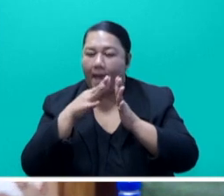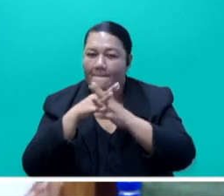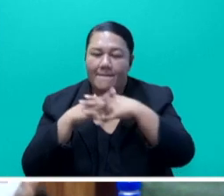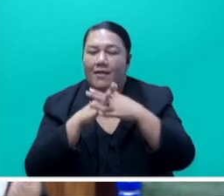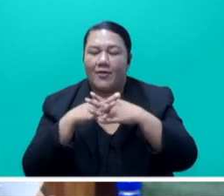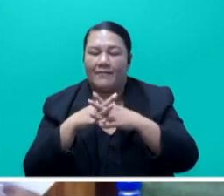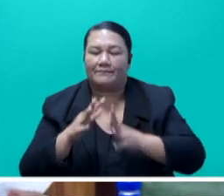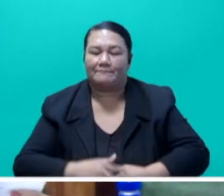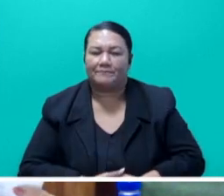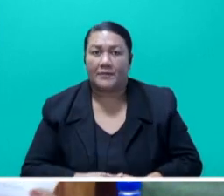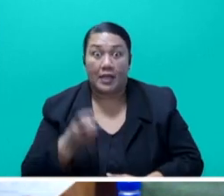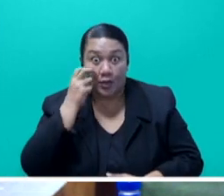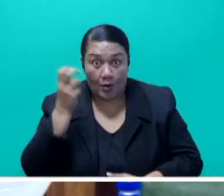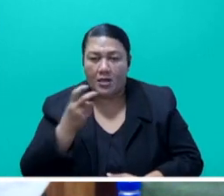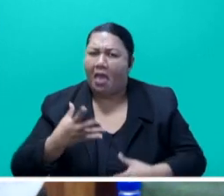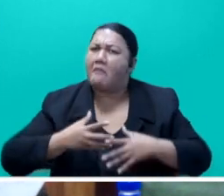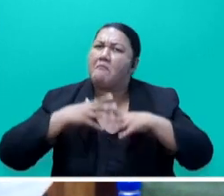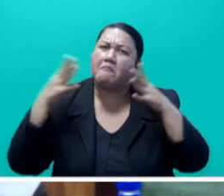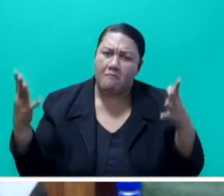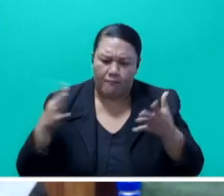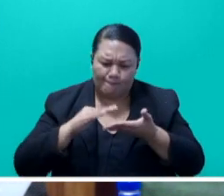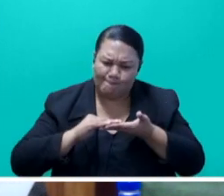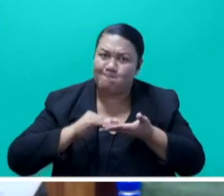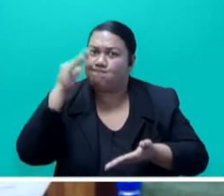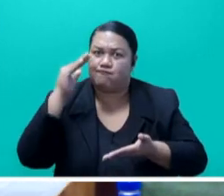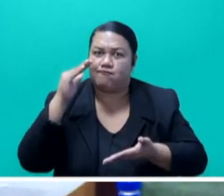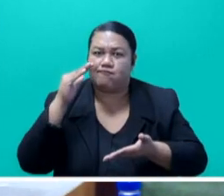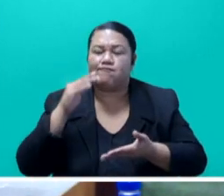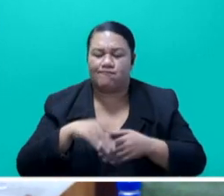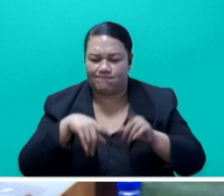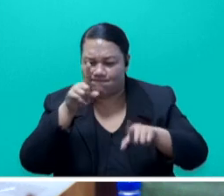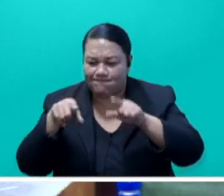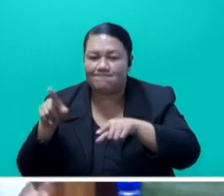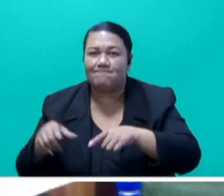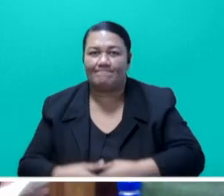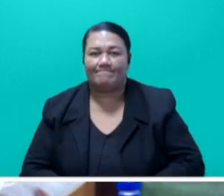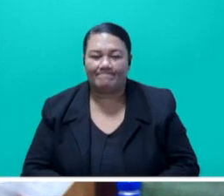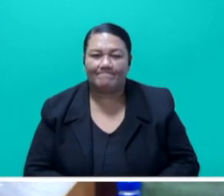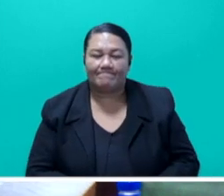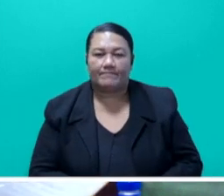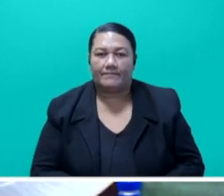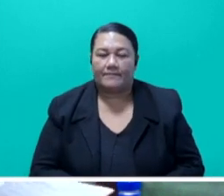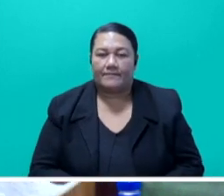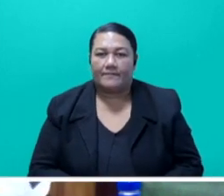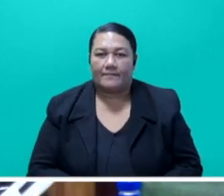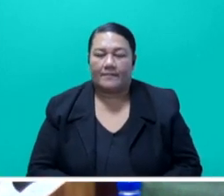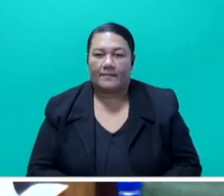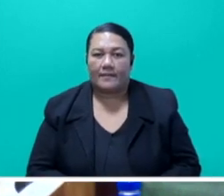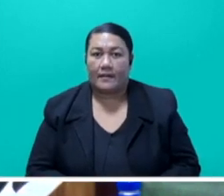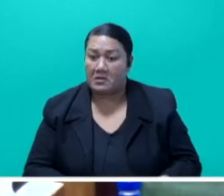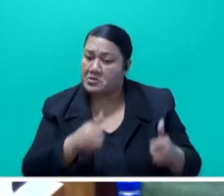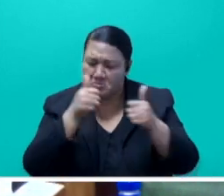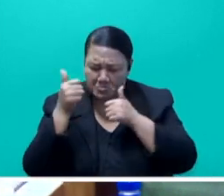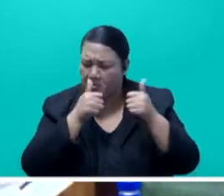has a huge Fijian diaspora in our national airline. And we all see this as good news.